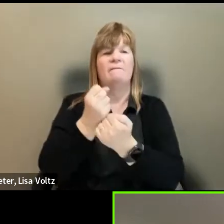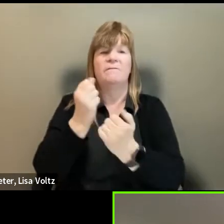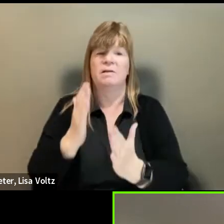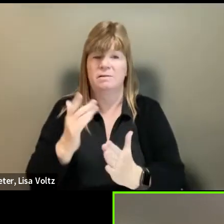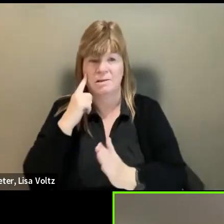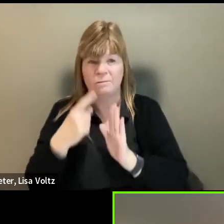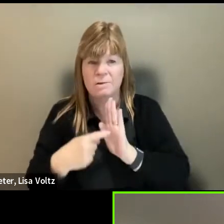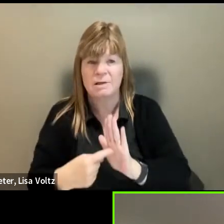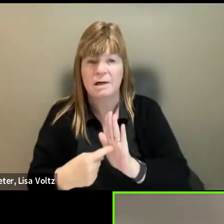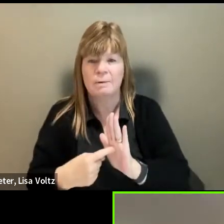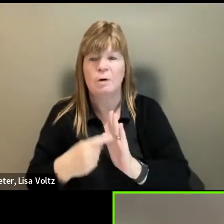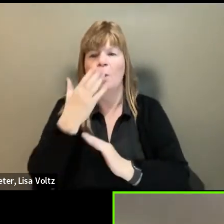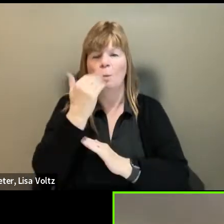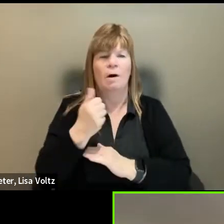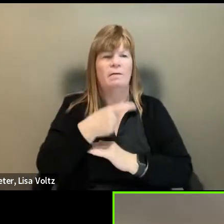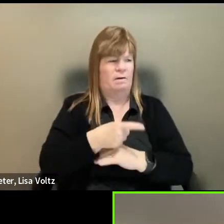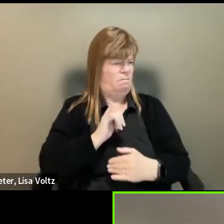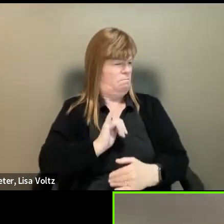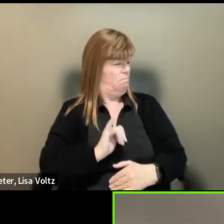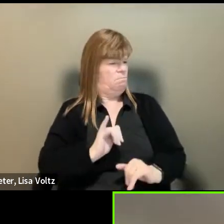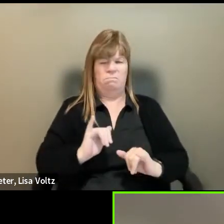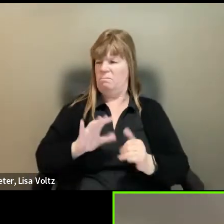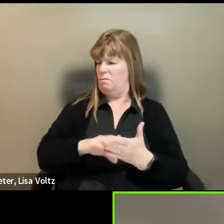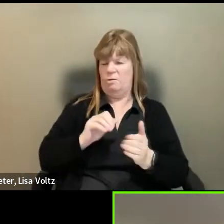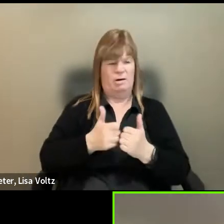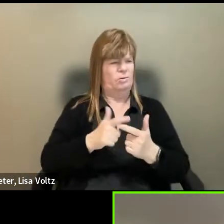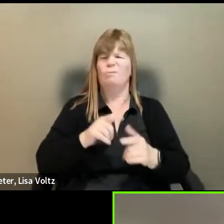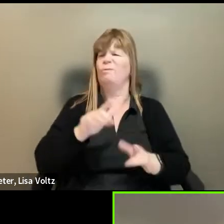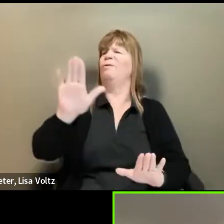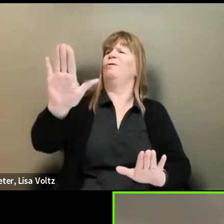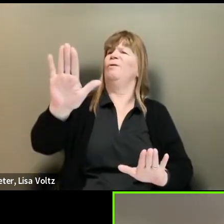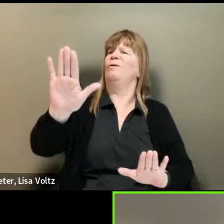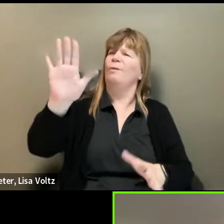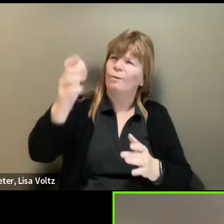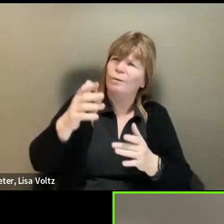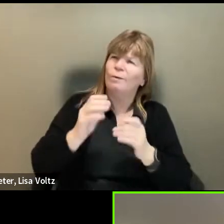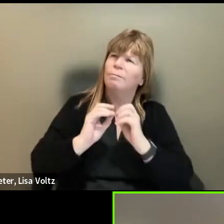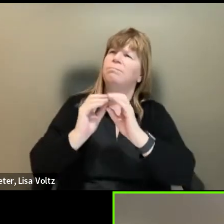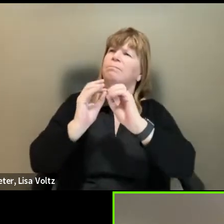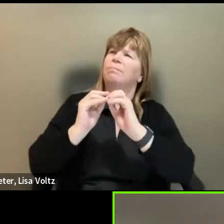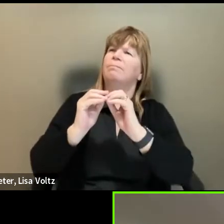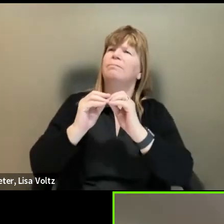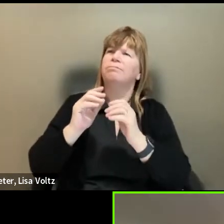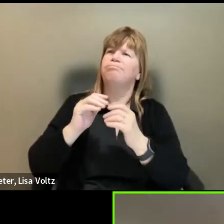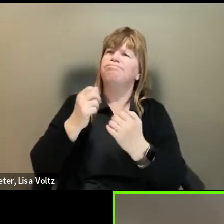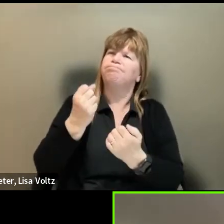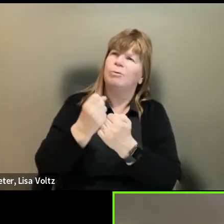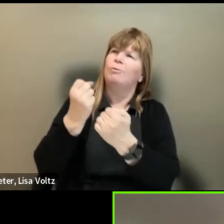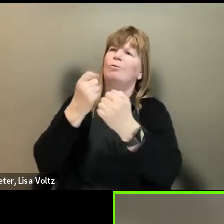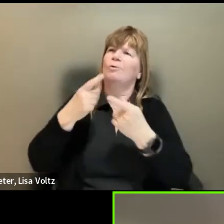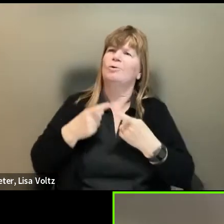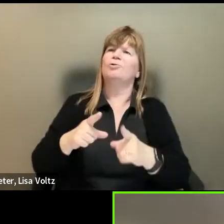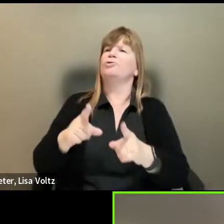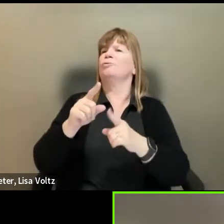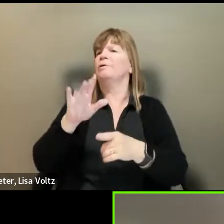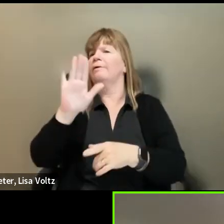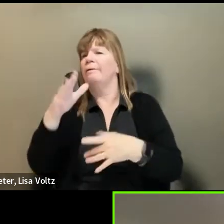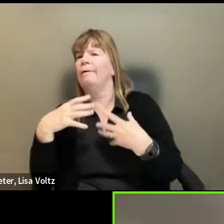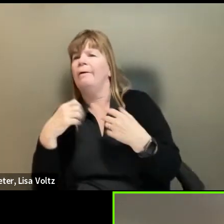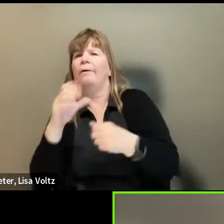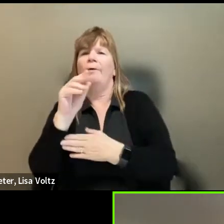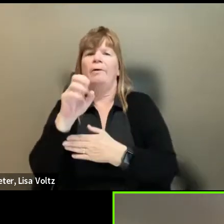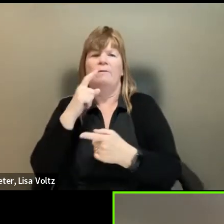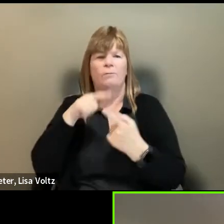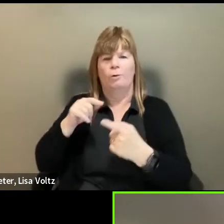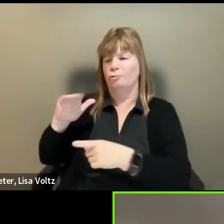um, because they have had to learn how to speak up for a loved one in a healthcare setting, um, or for their child to get the proper